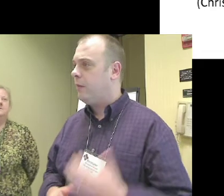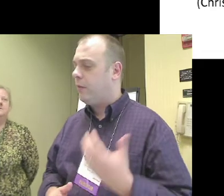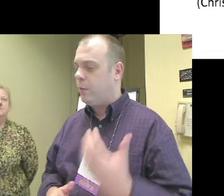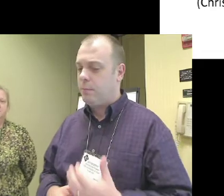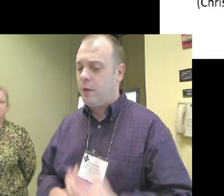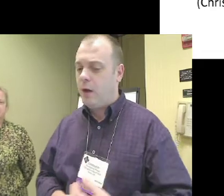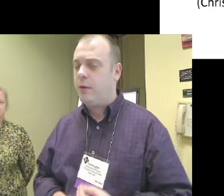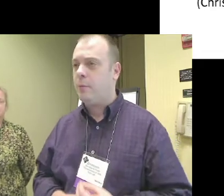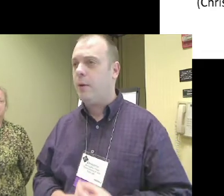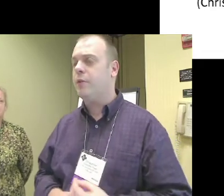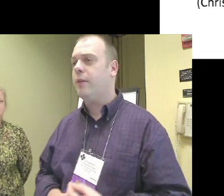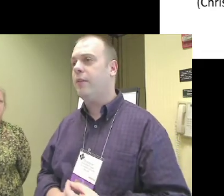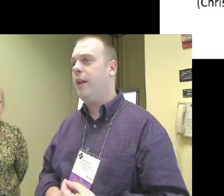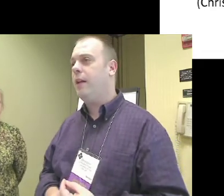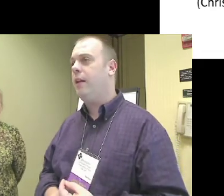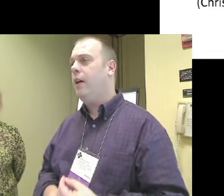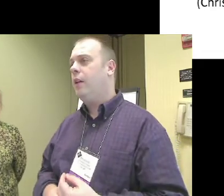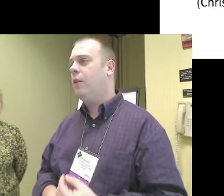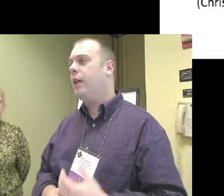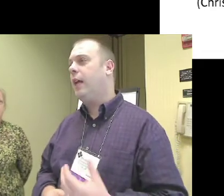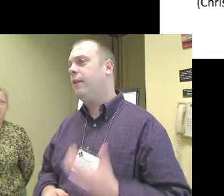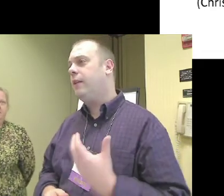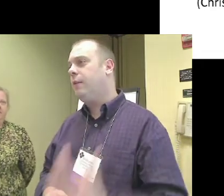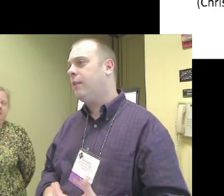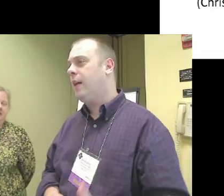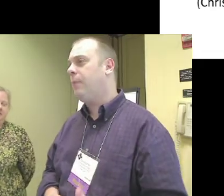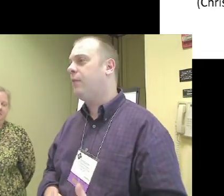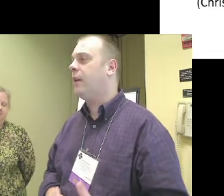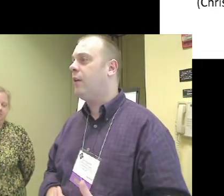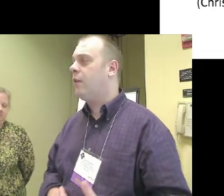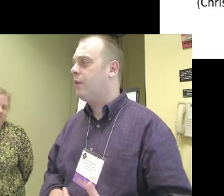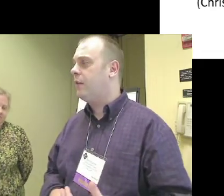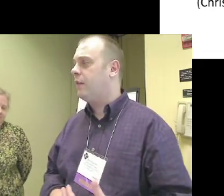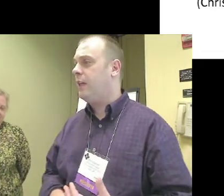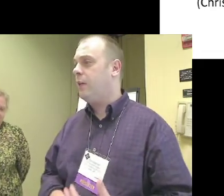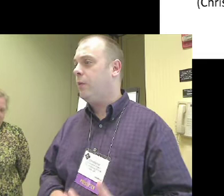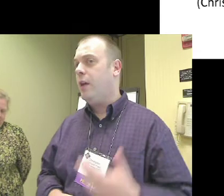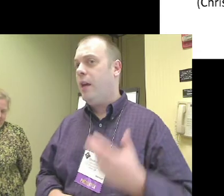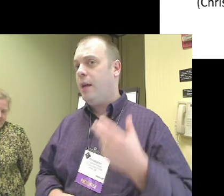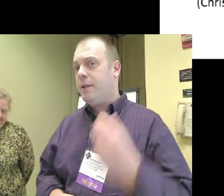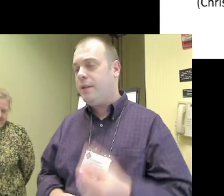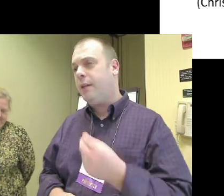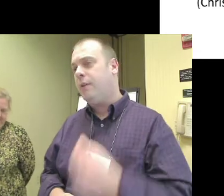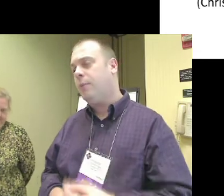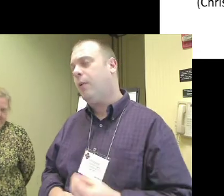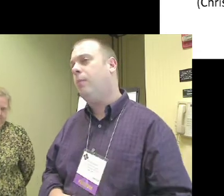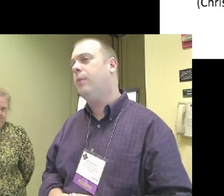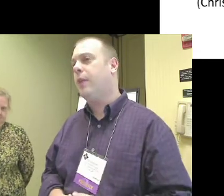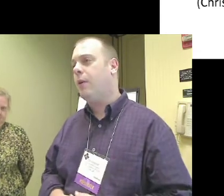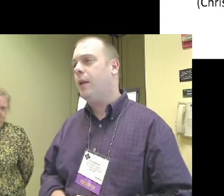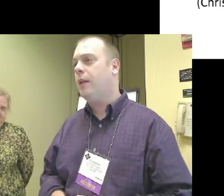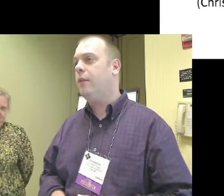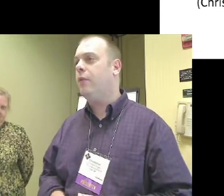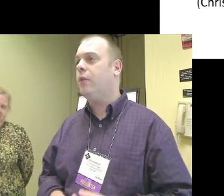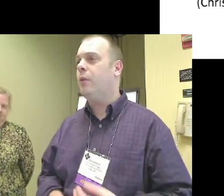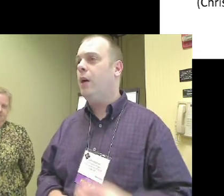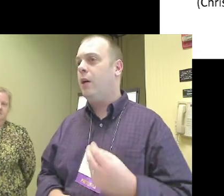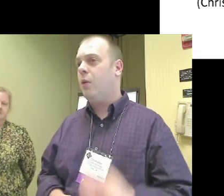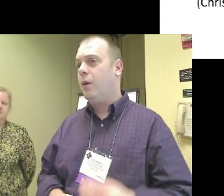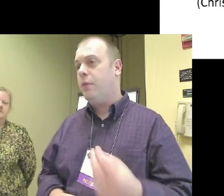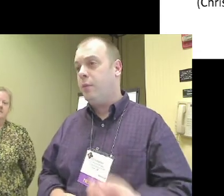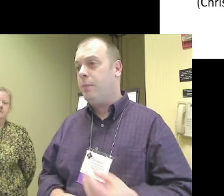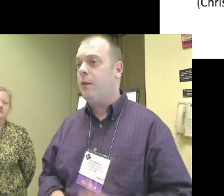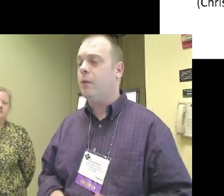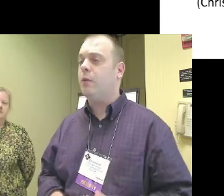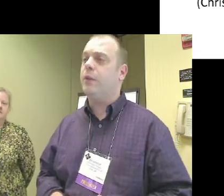audiences who are blind or partially sighted, looking at the different types of technologies that they use and particular problems that are run into